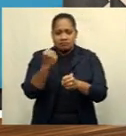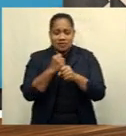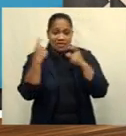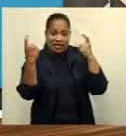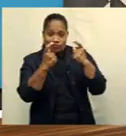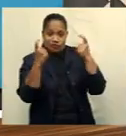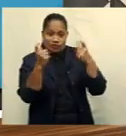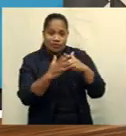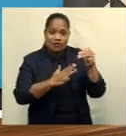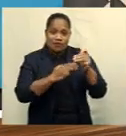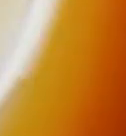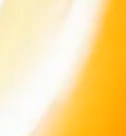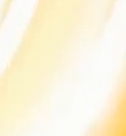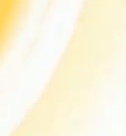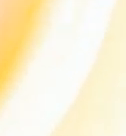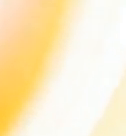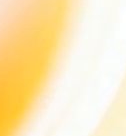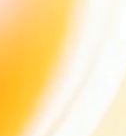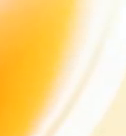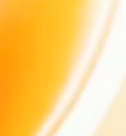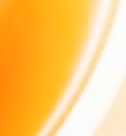managers at the tournament so far.